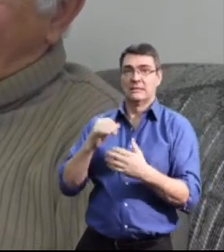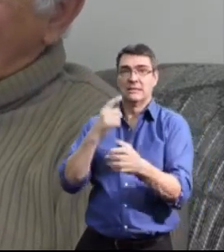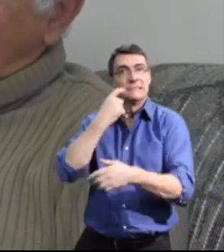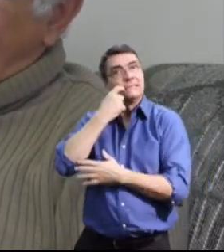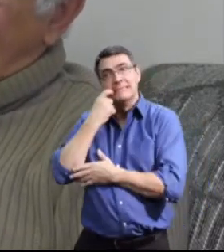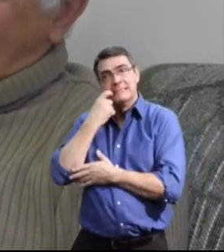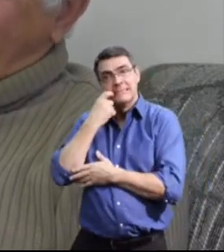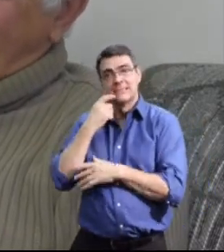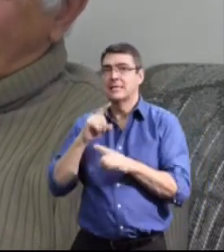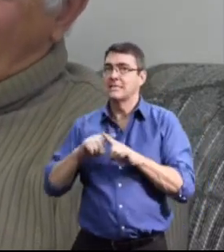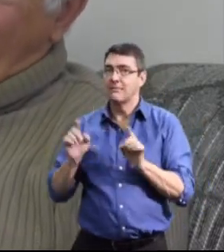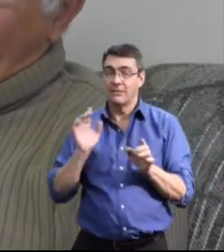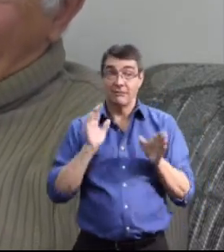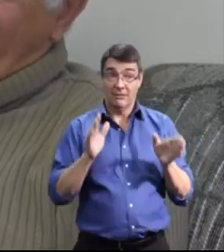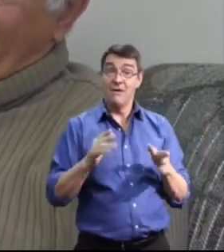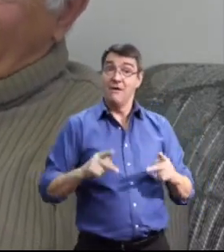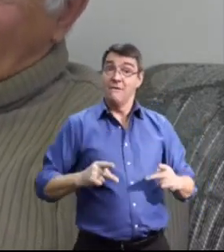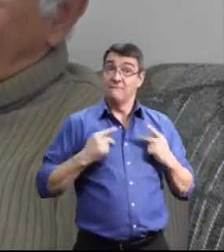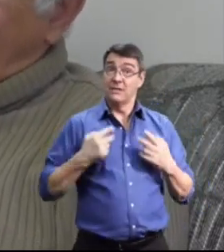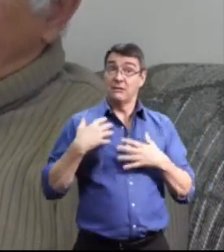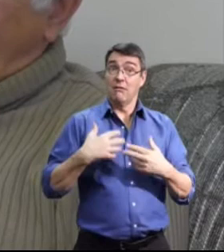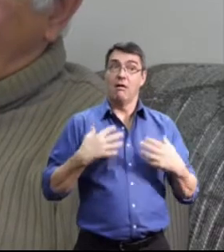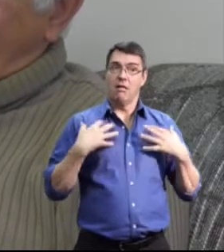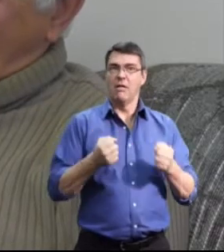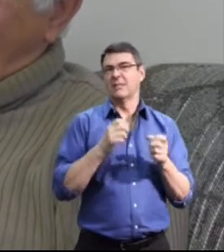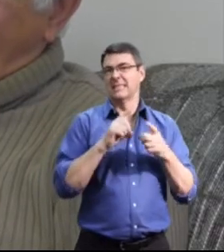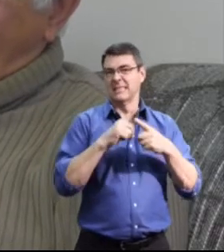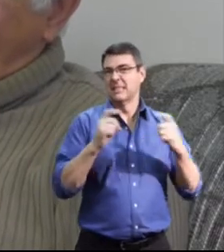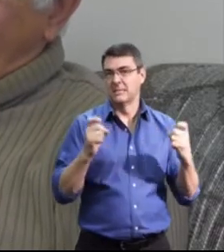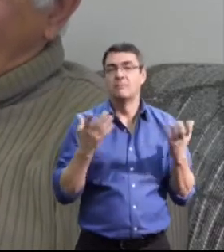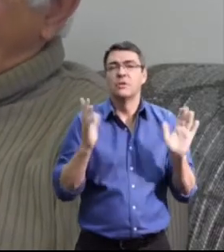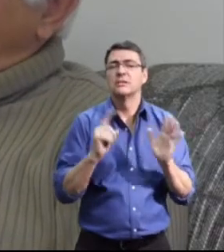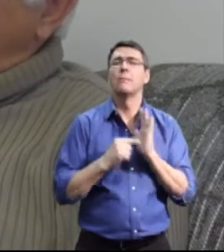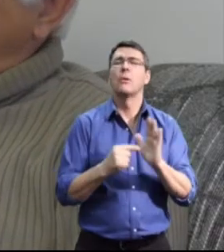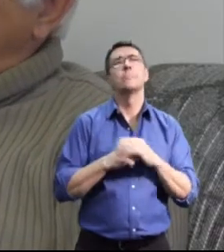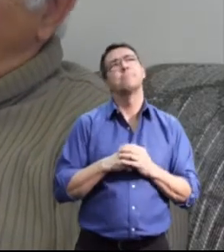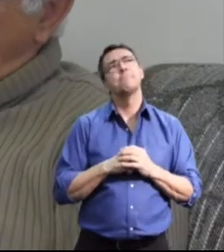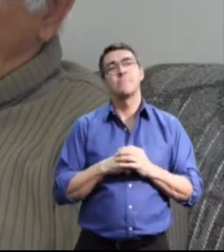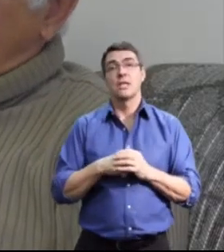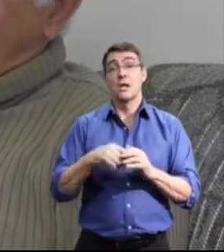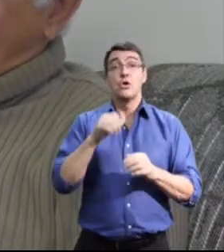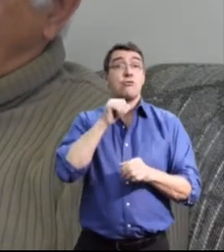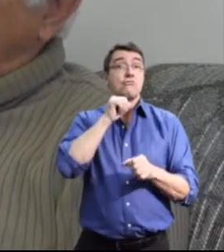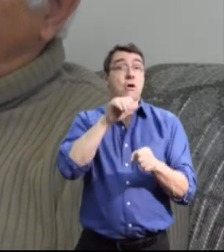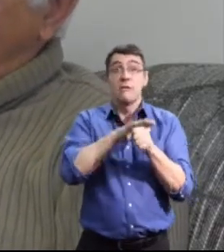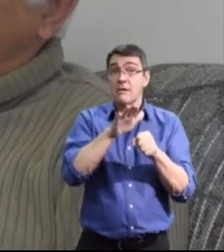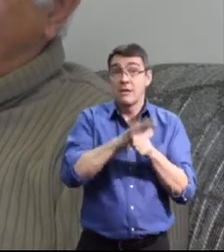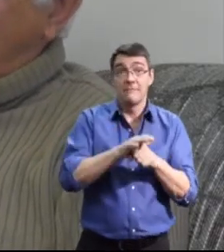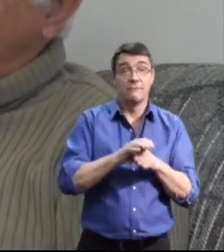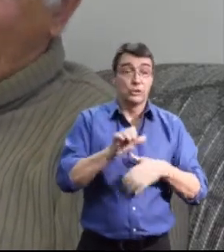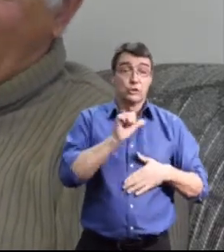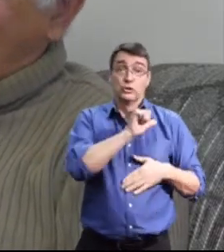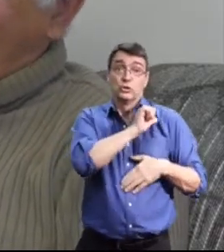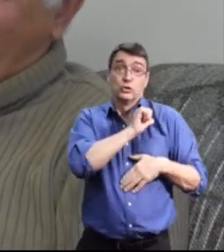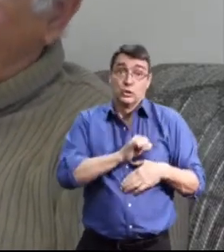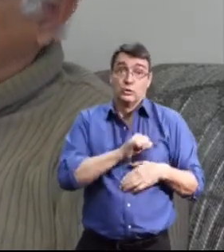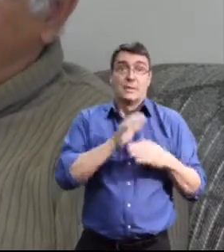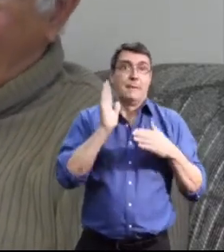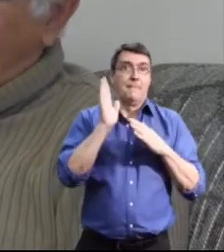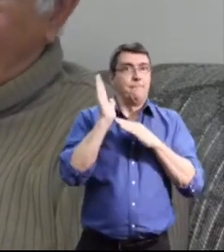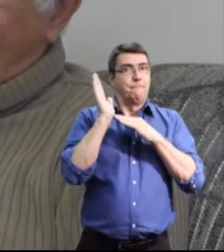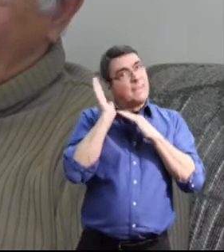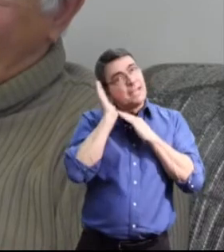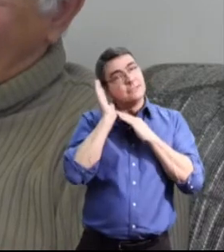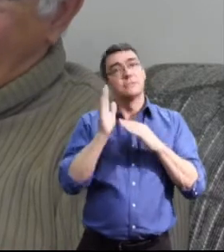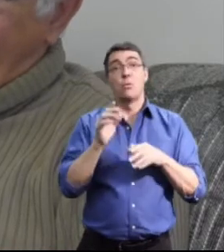done, for instance, a shortage on surgery beds or whatever, within months they have put 25 or 50